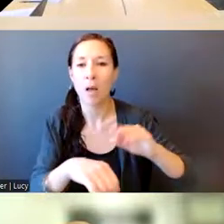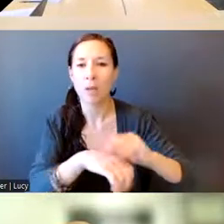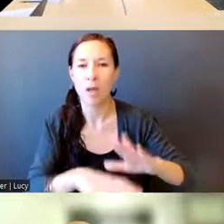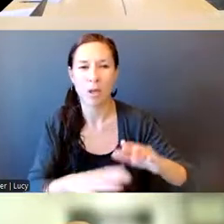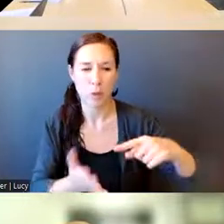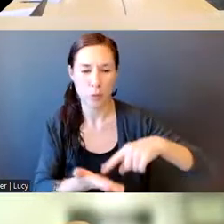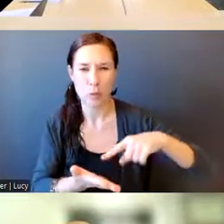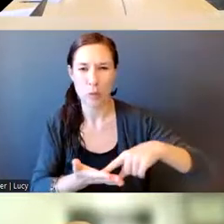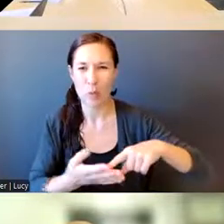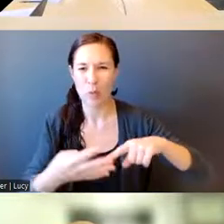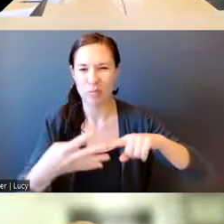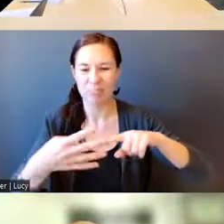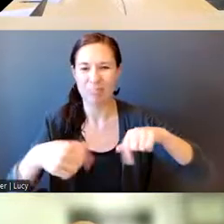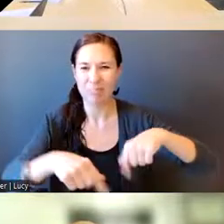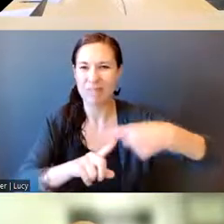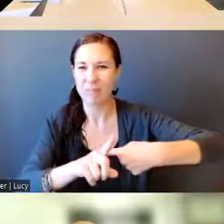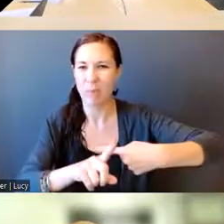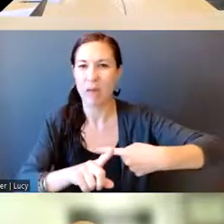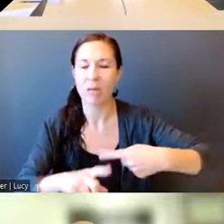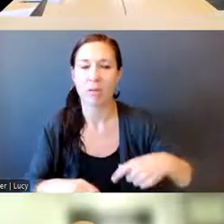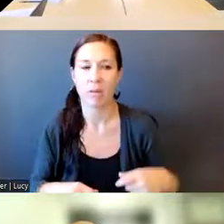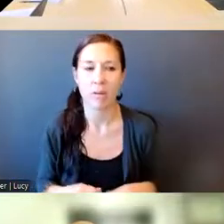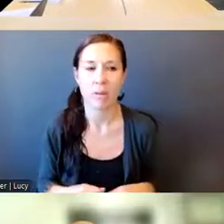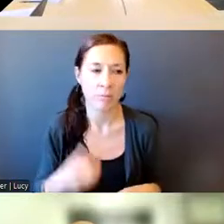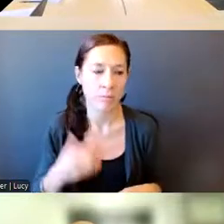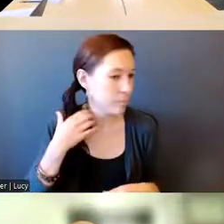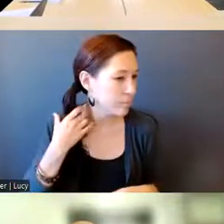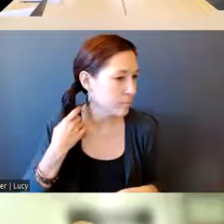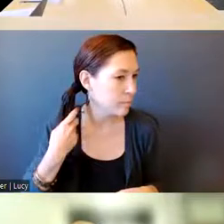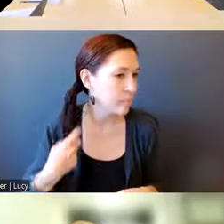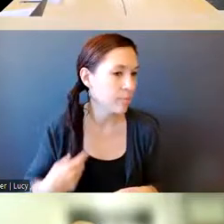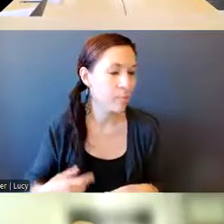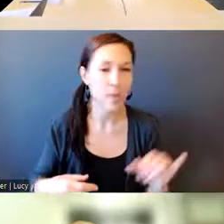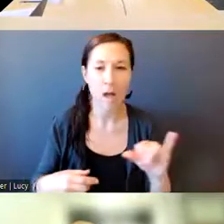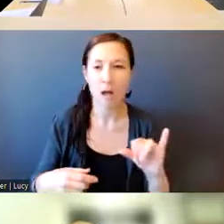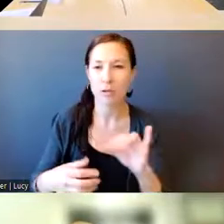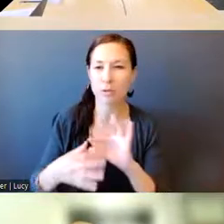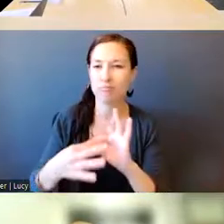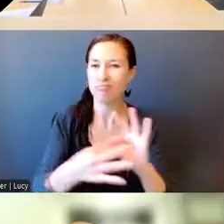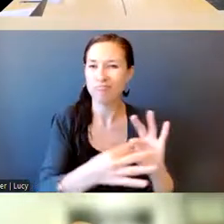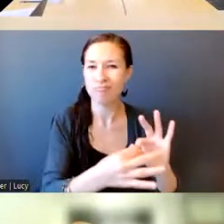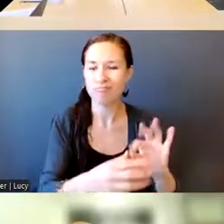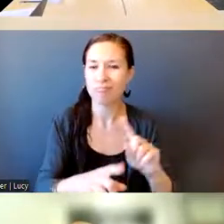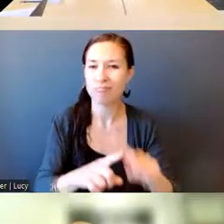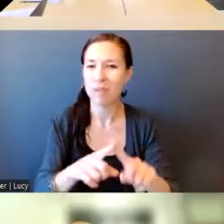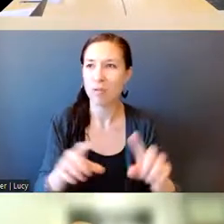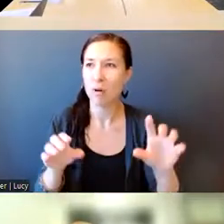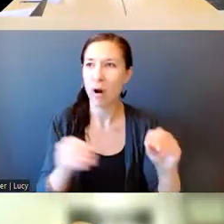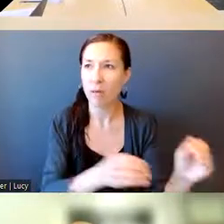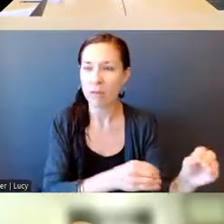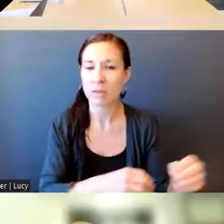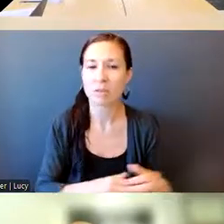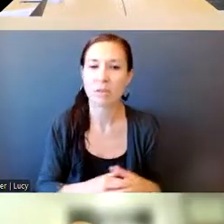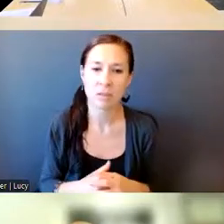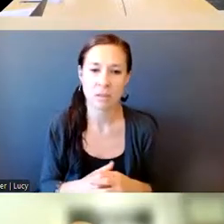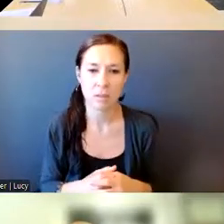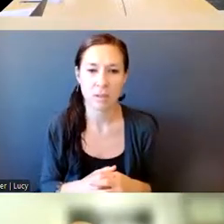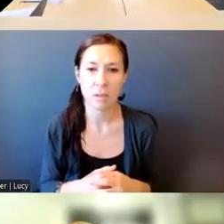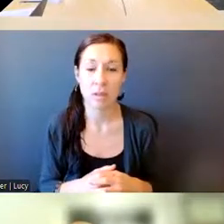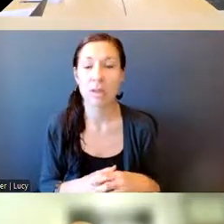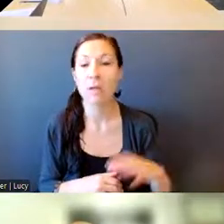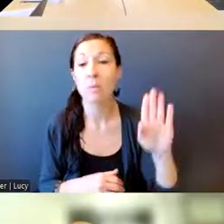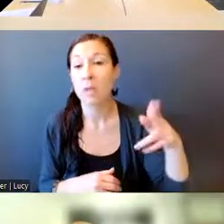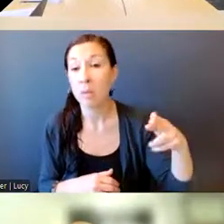number of offices to, including Boston Police